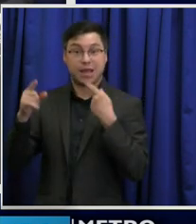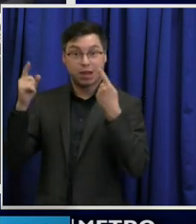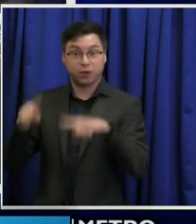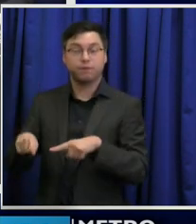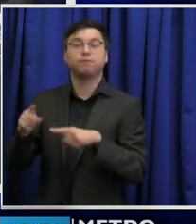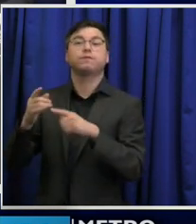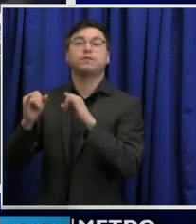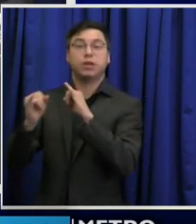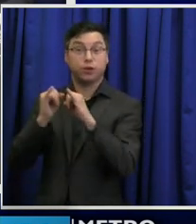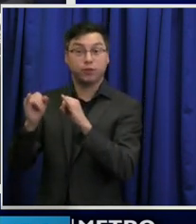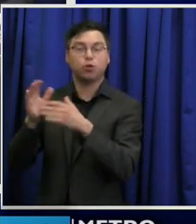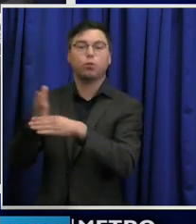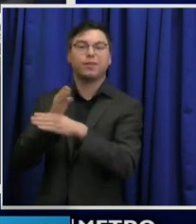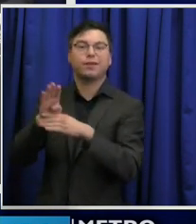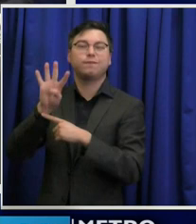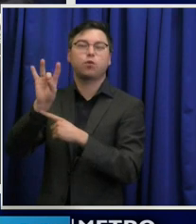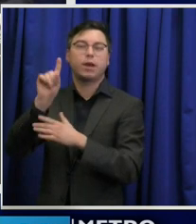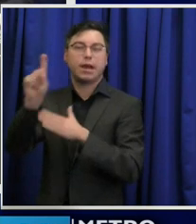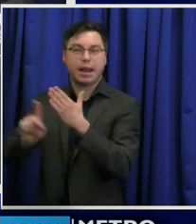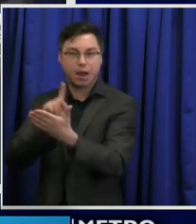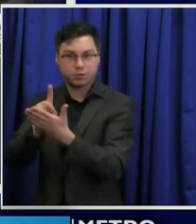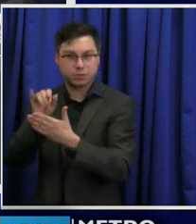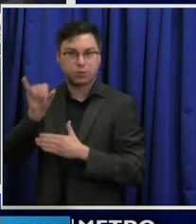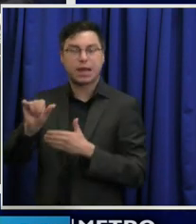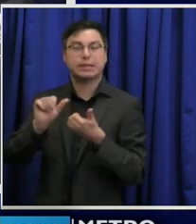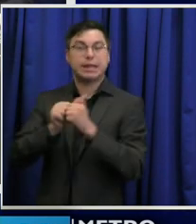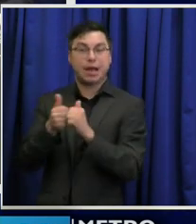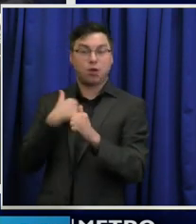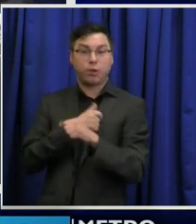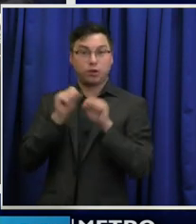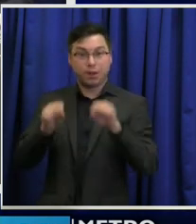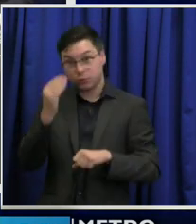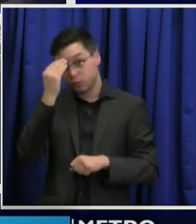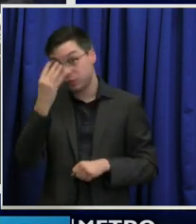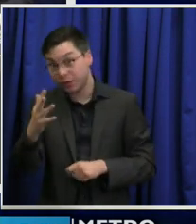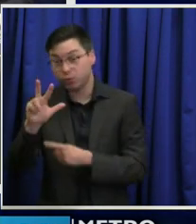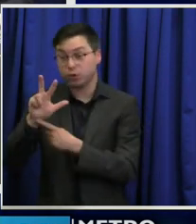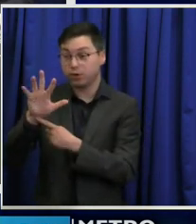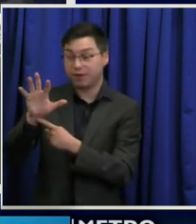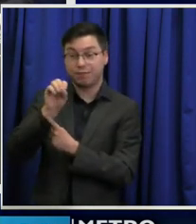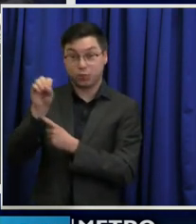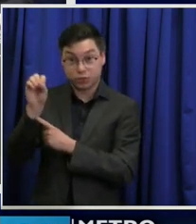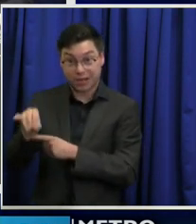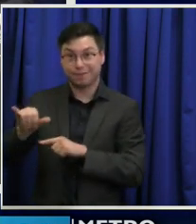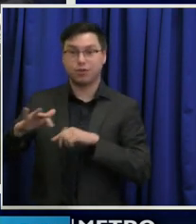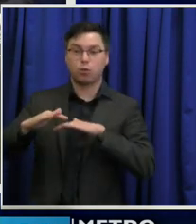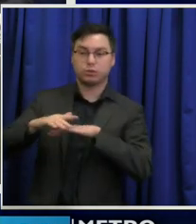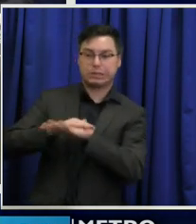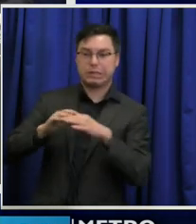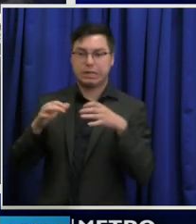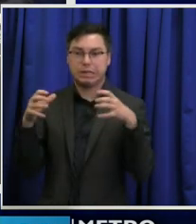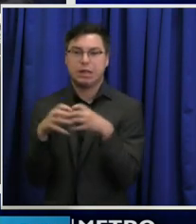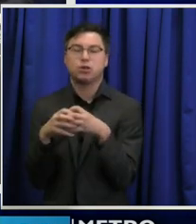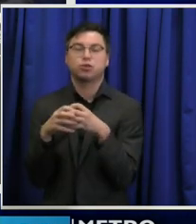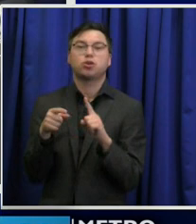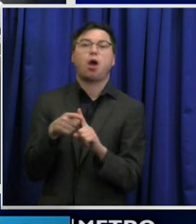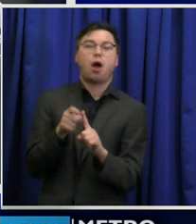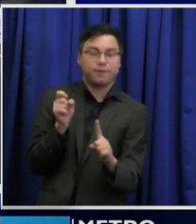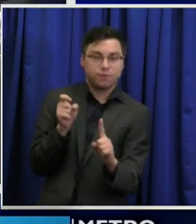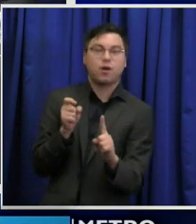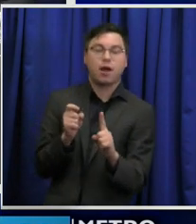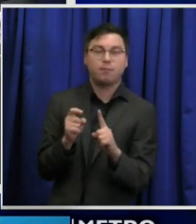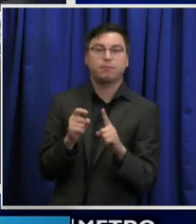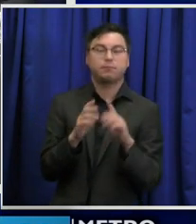48 hours. That's how we're able to tell you that 35% of these clusters are from from